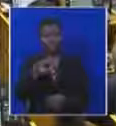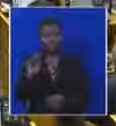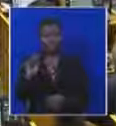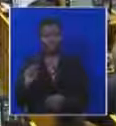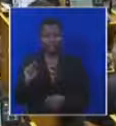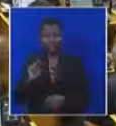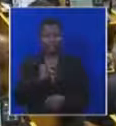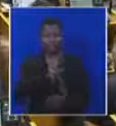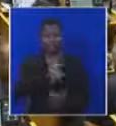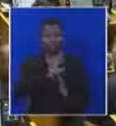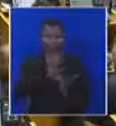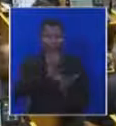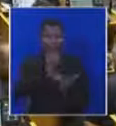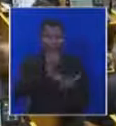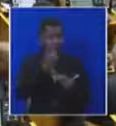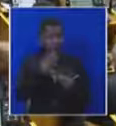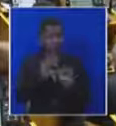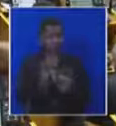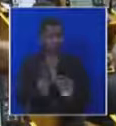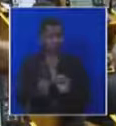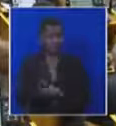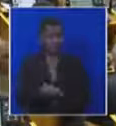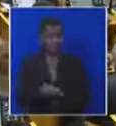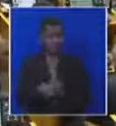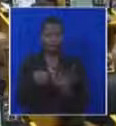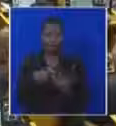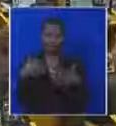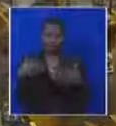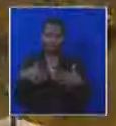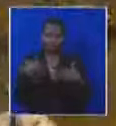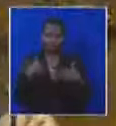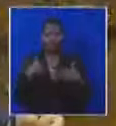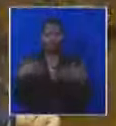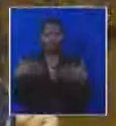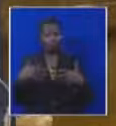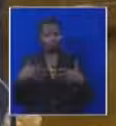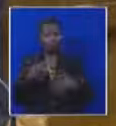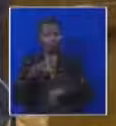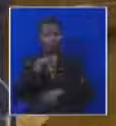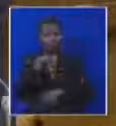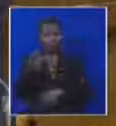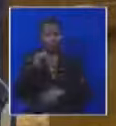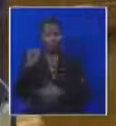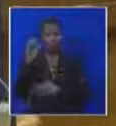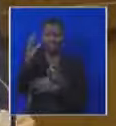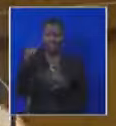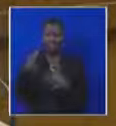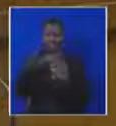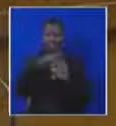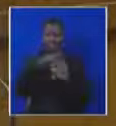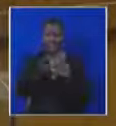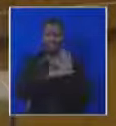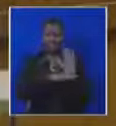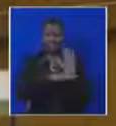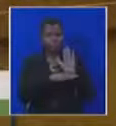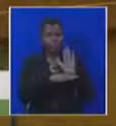Thank you very much, Chairperson. It was hardly surprising today that the ANC speakers list only came out